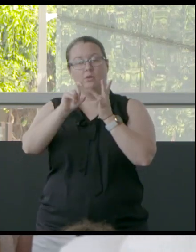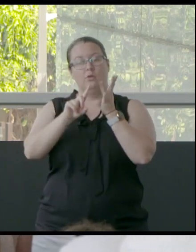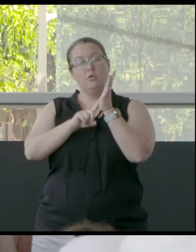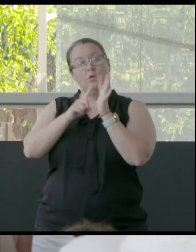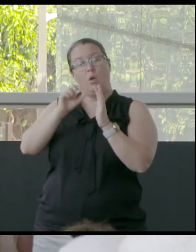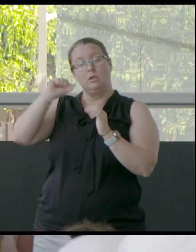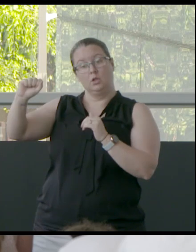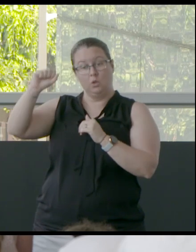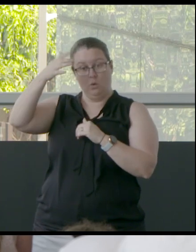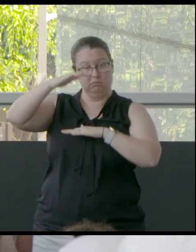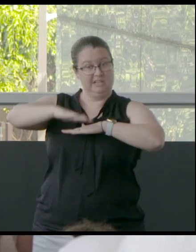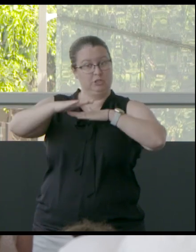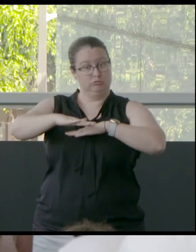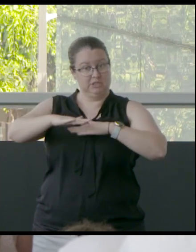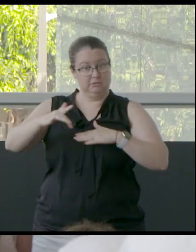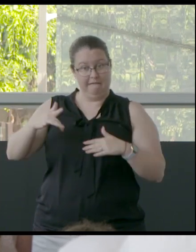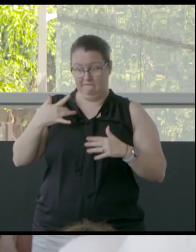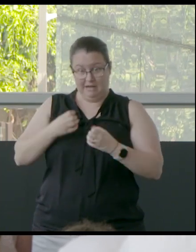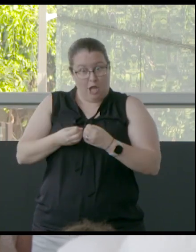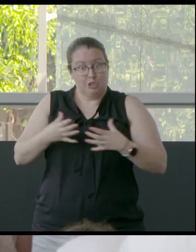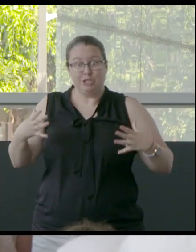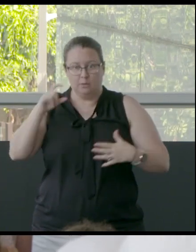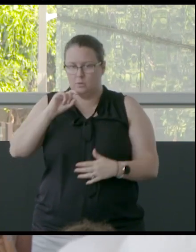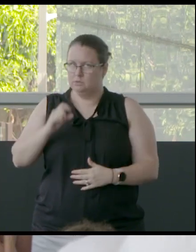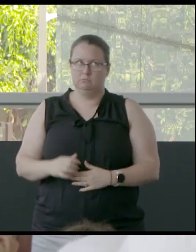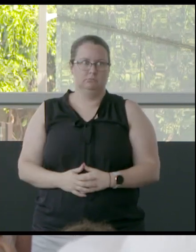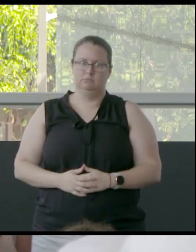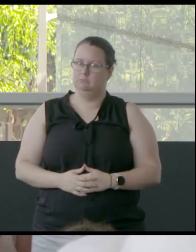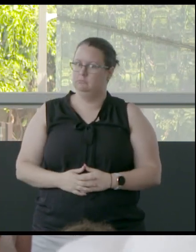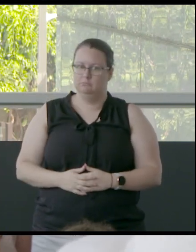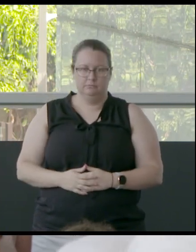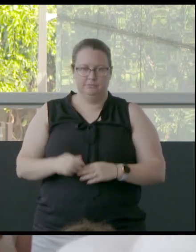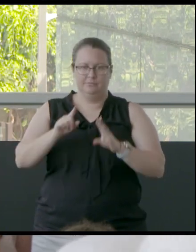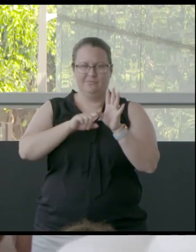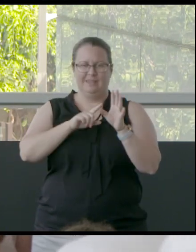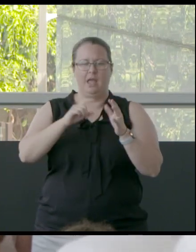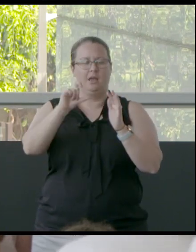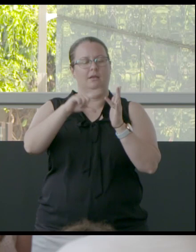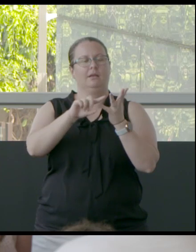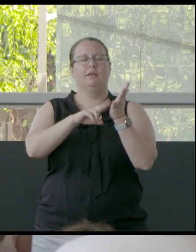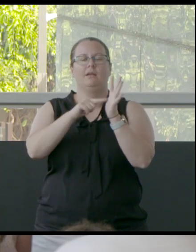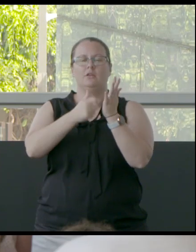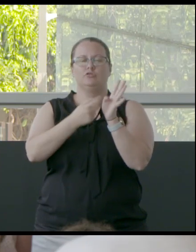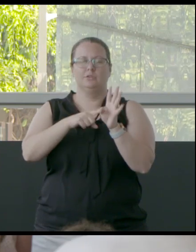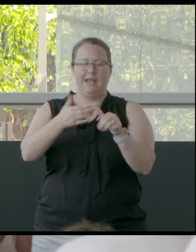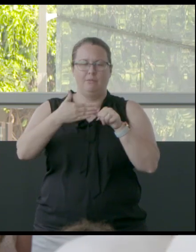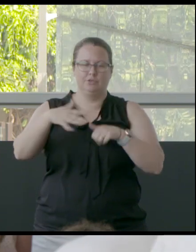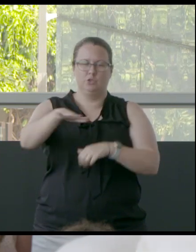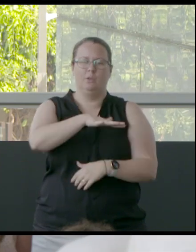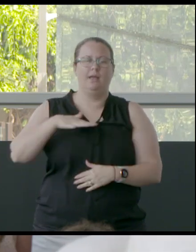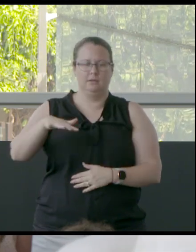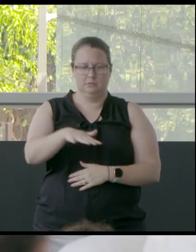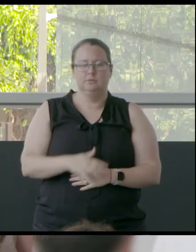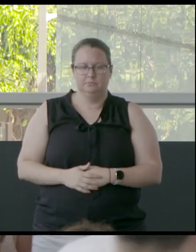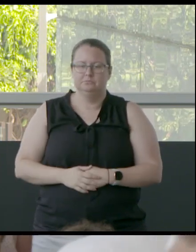your country? Are they flourishing? They're not flourishing. Yarradumarang, and thank you for your welcome, an acknowledgement of